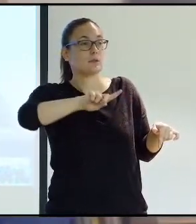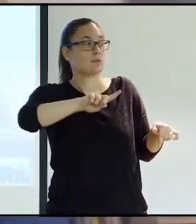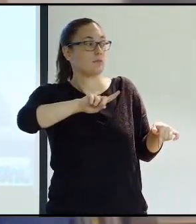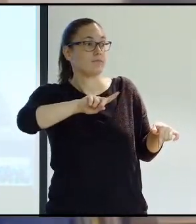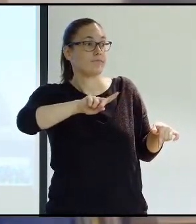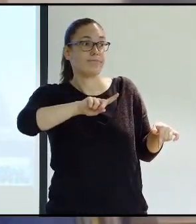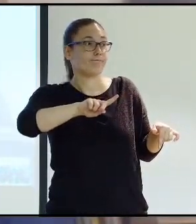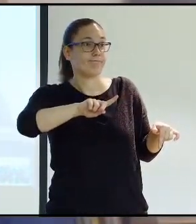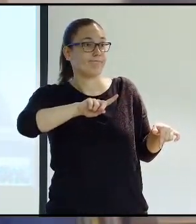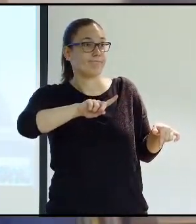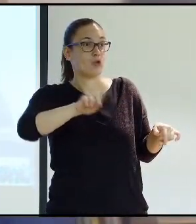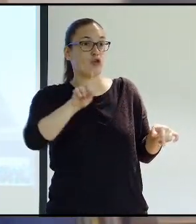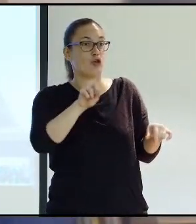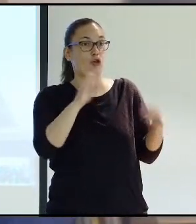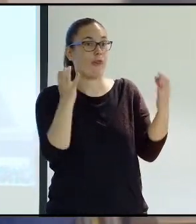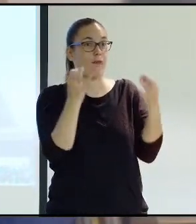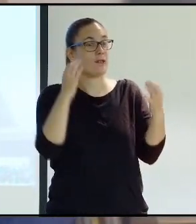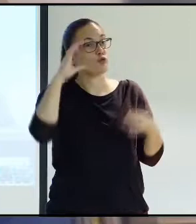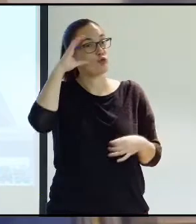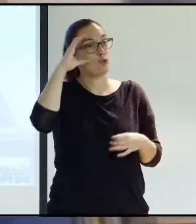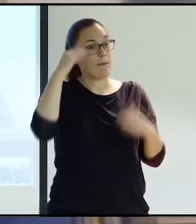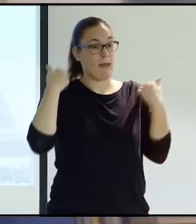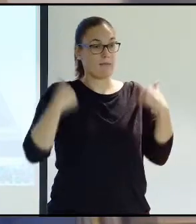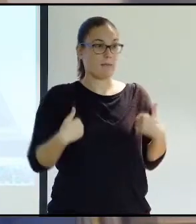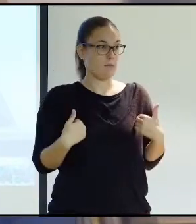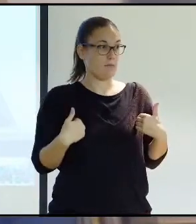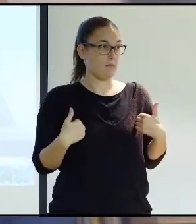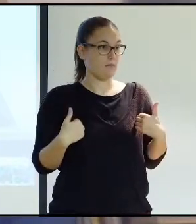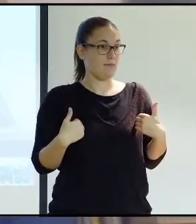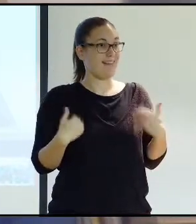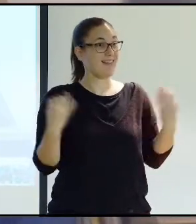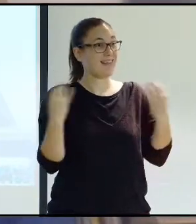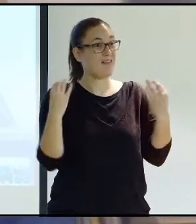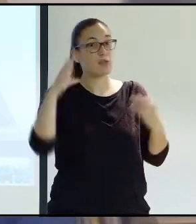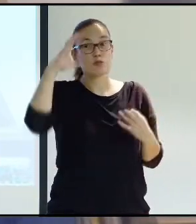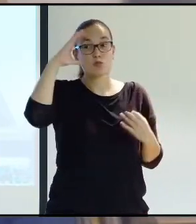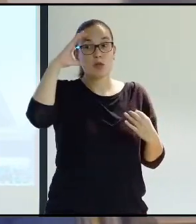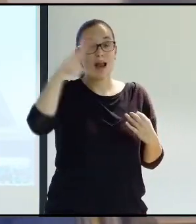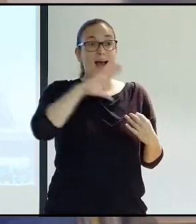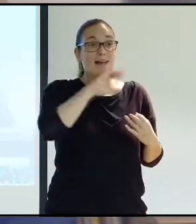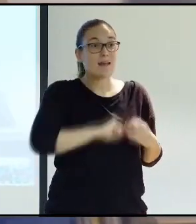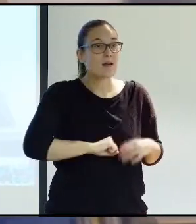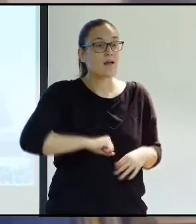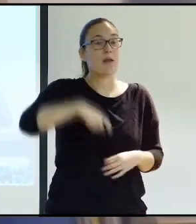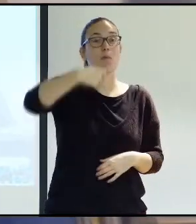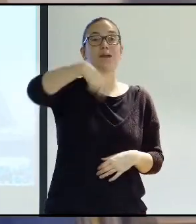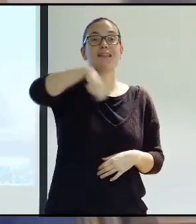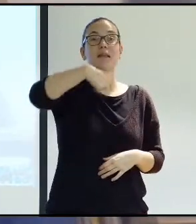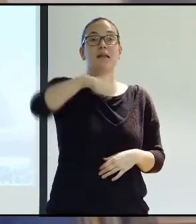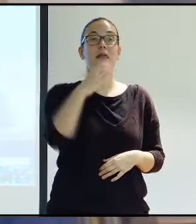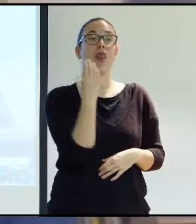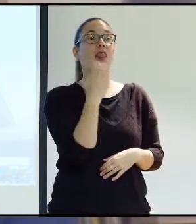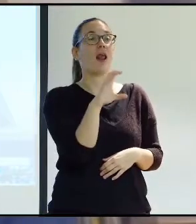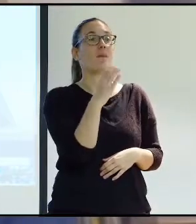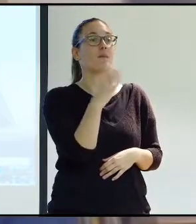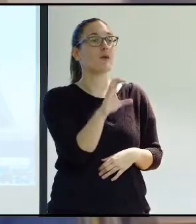here you all are listening to me, rather than listening to